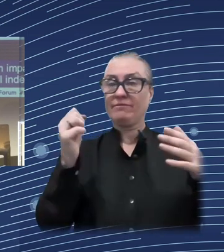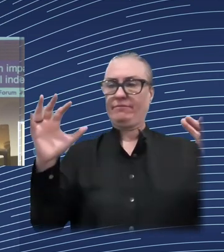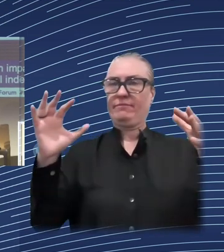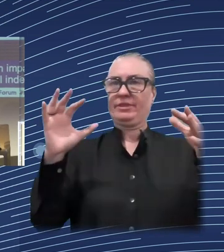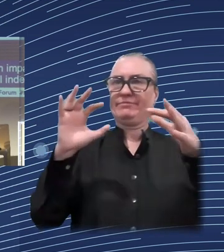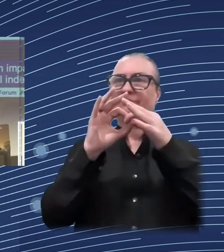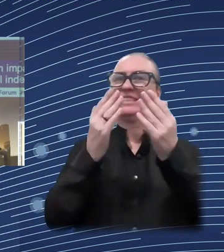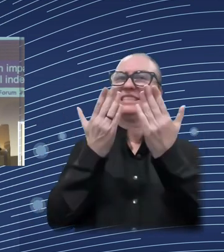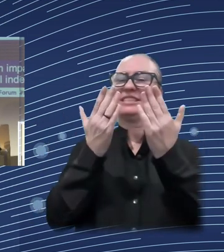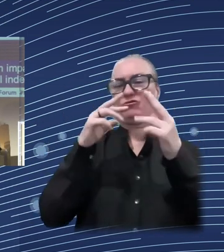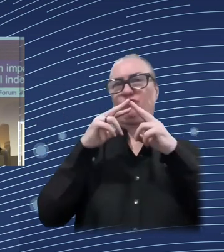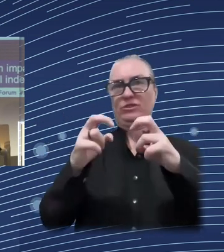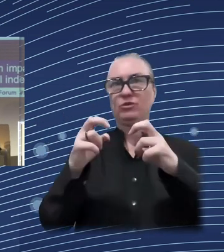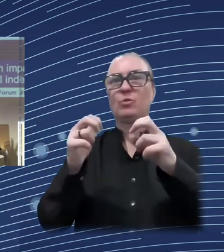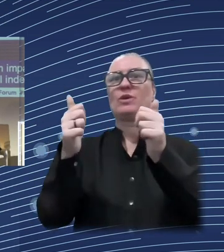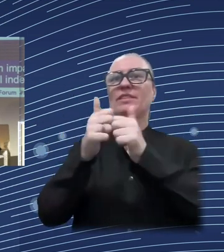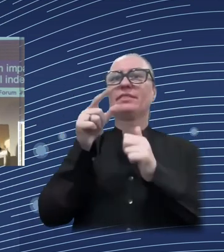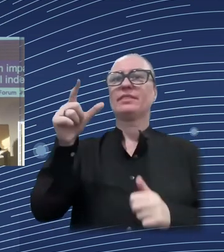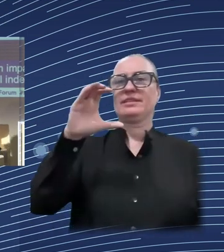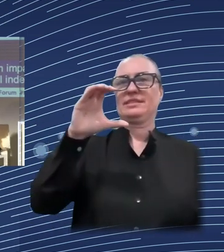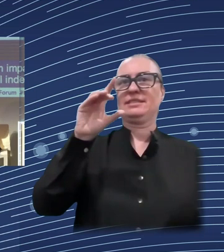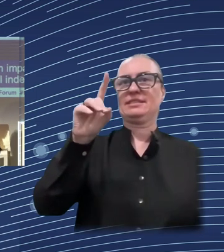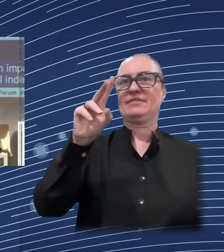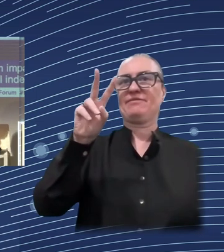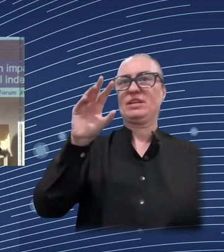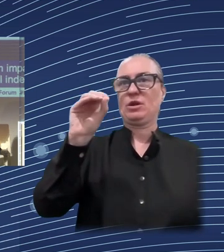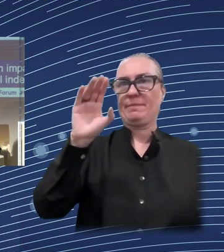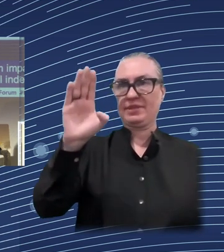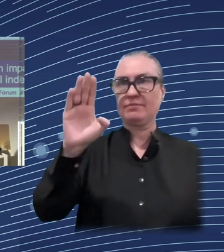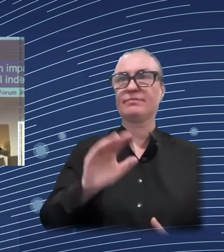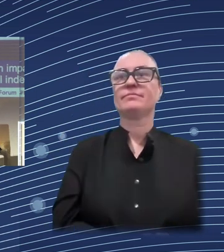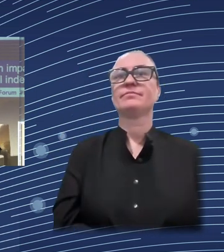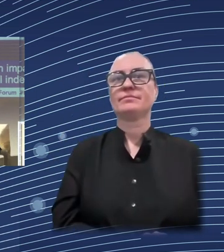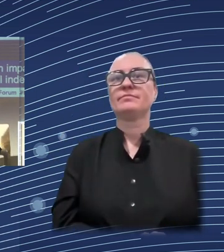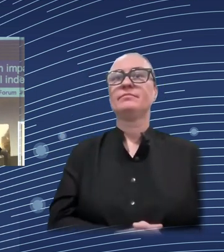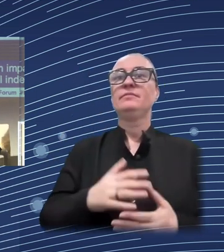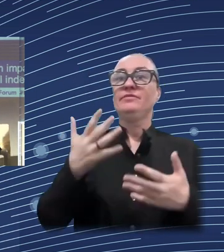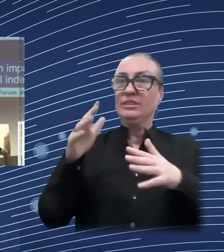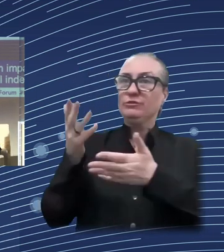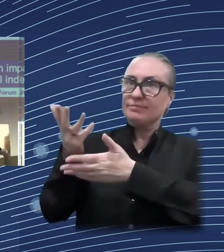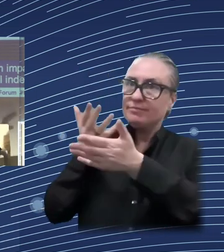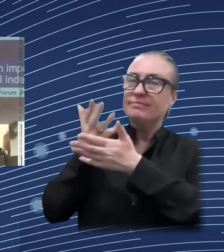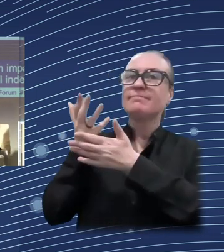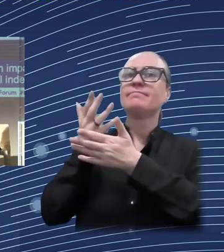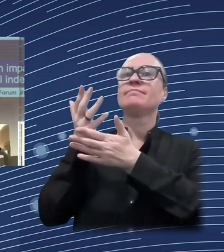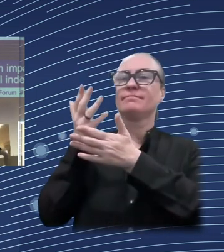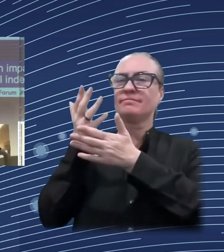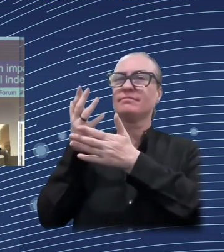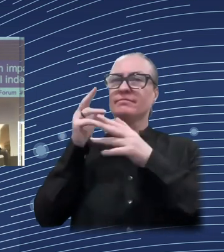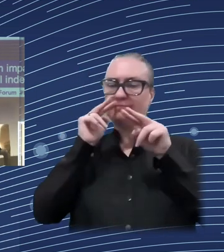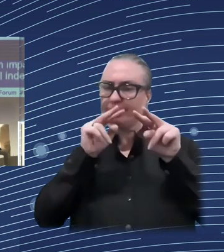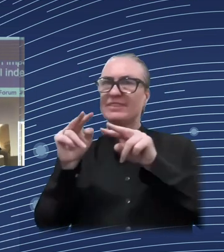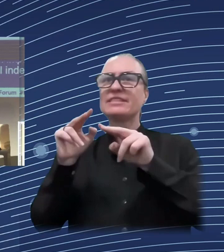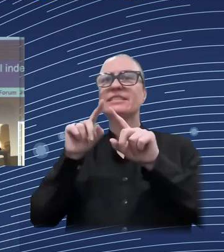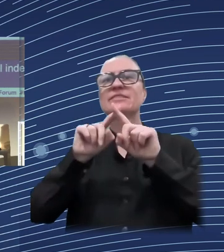And basically what the graph shows is that there is some polarization, right, where you have the dark curve